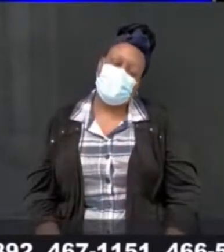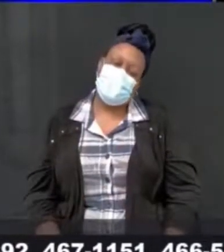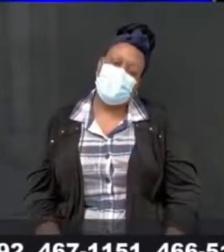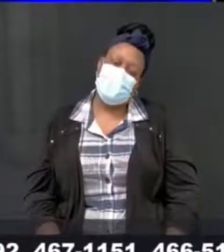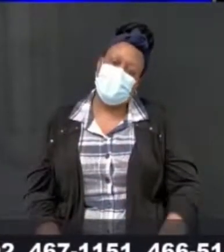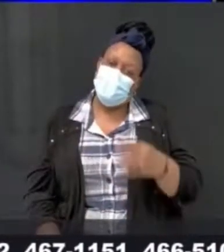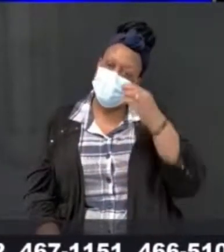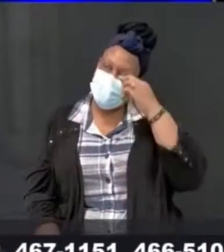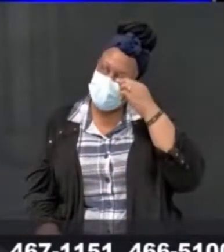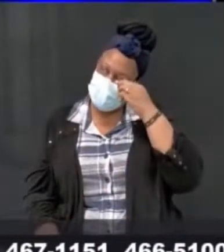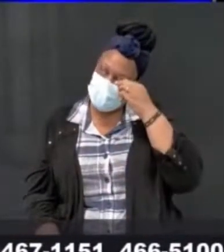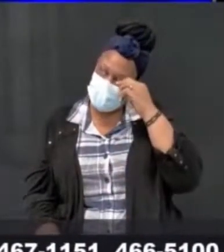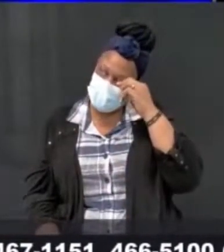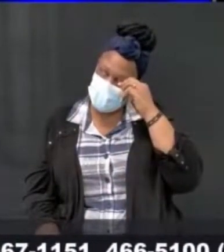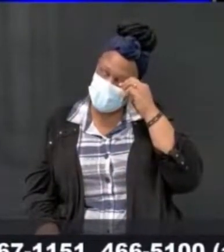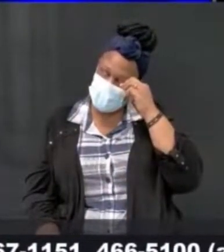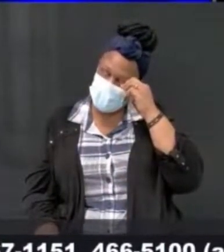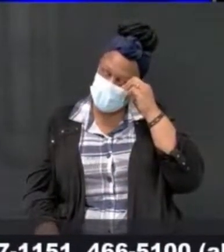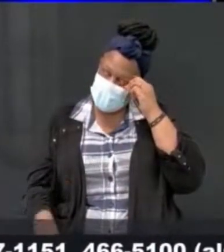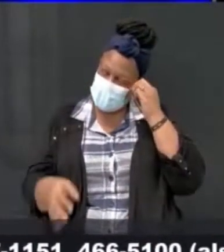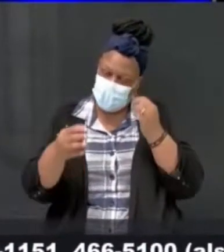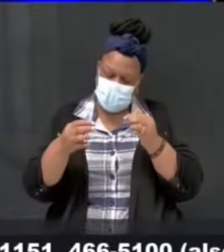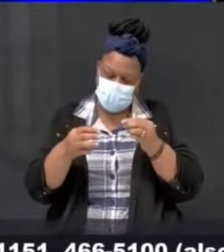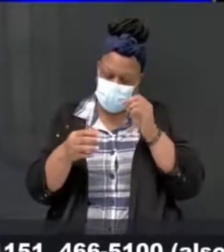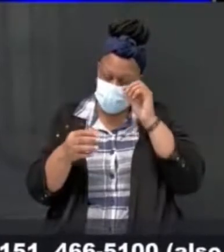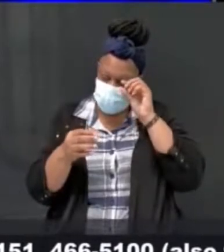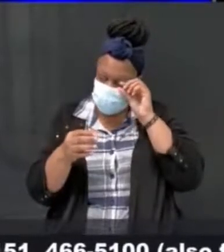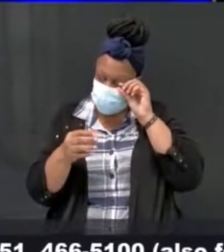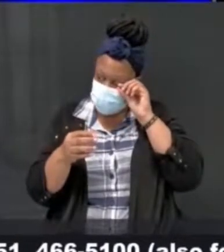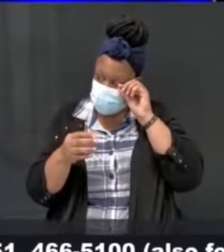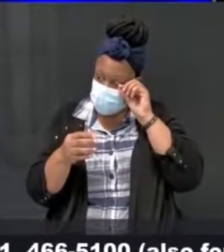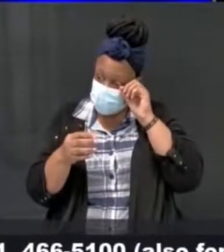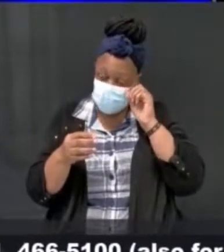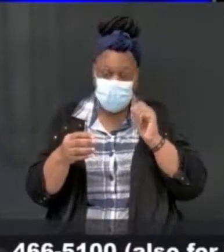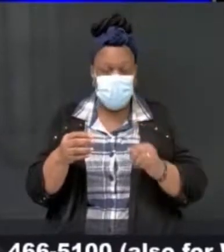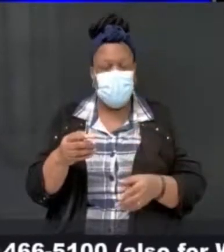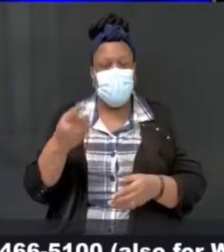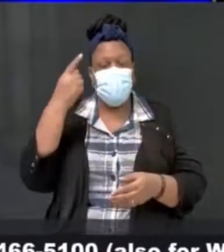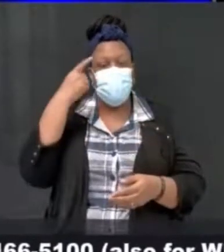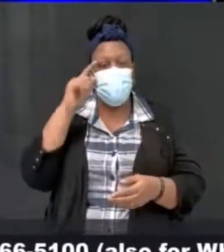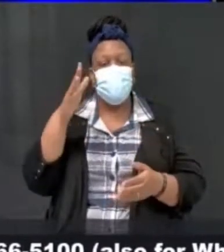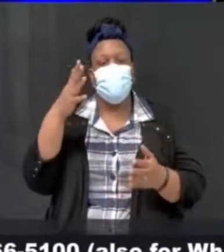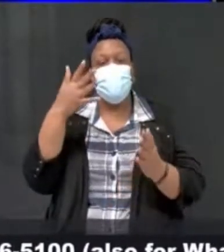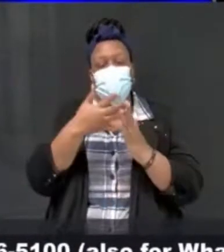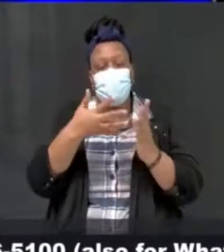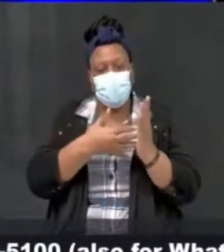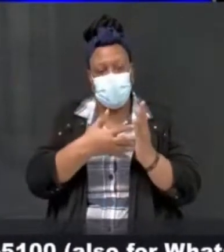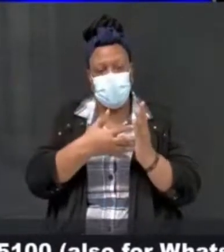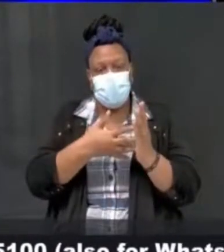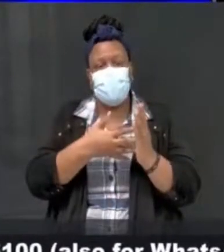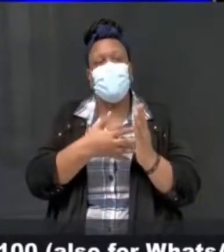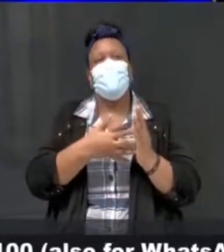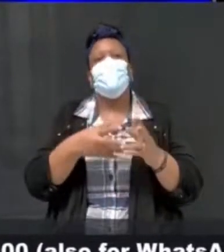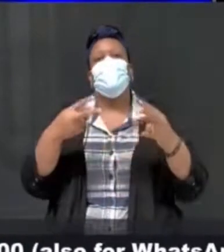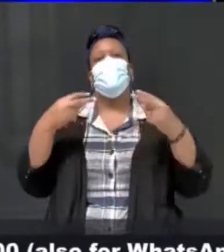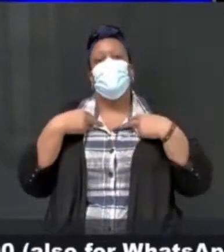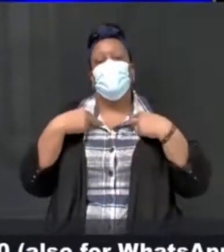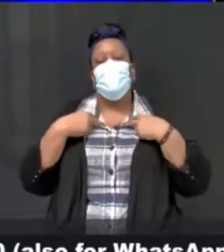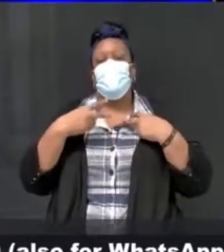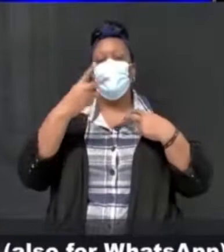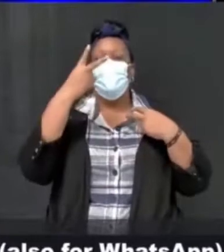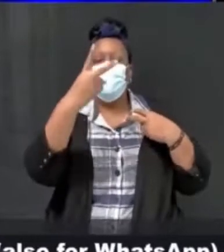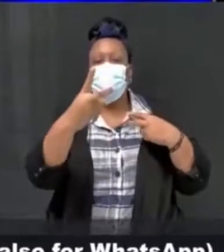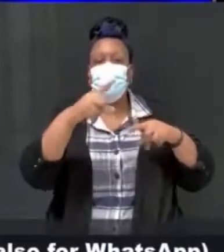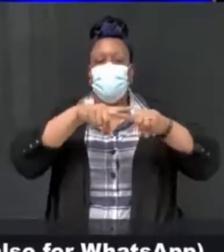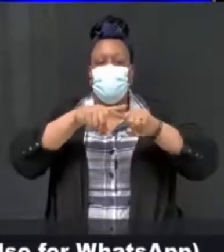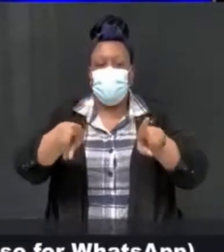-19, we have two main categories of tests. You have the antibody test and the antigen test.